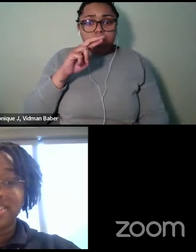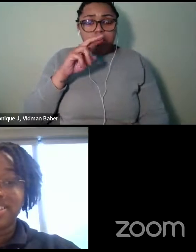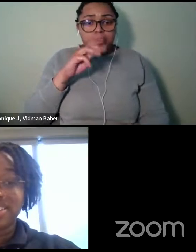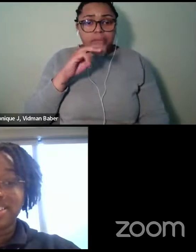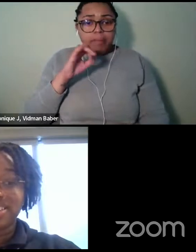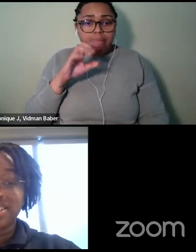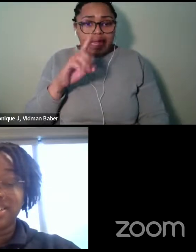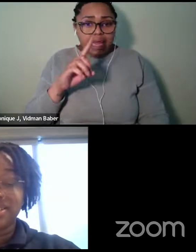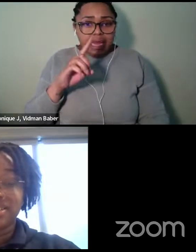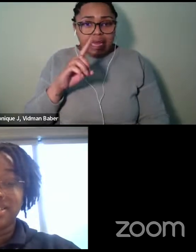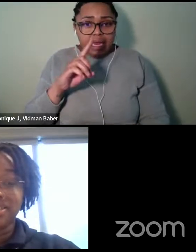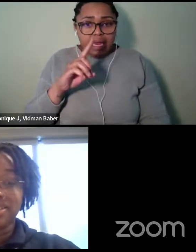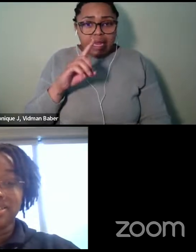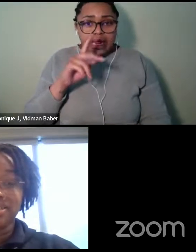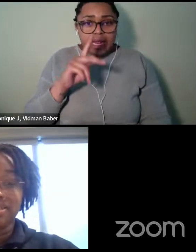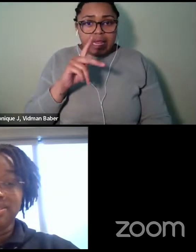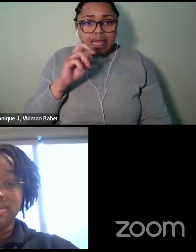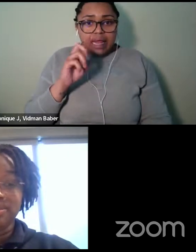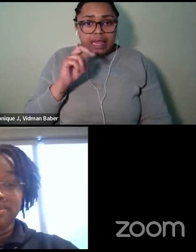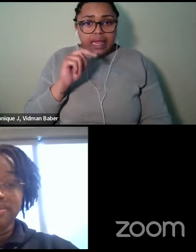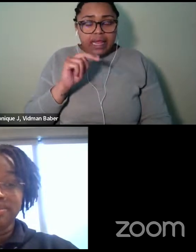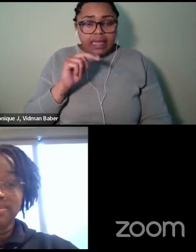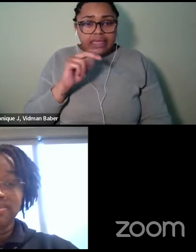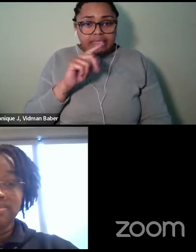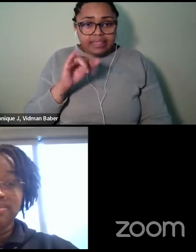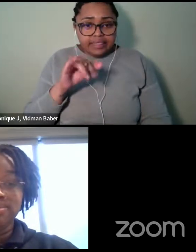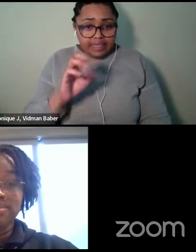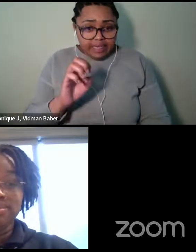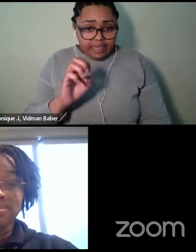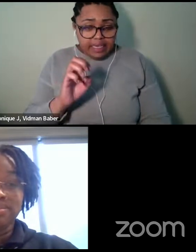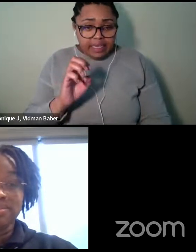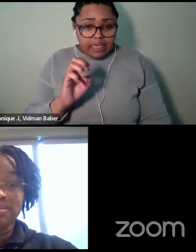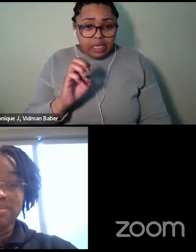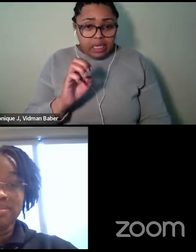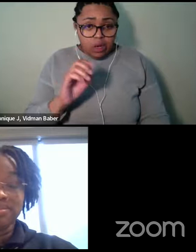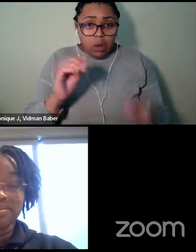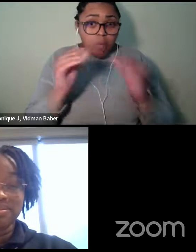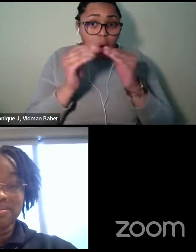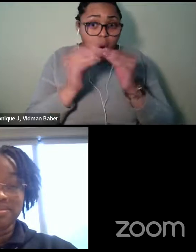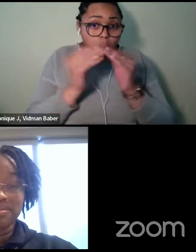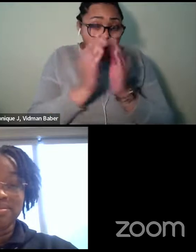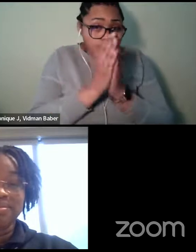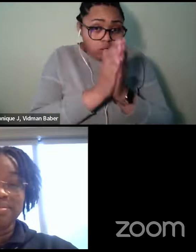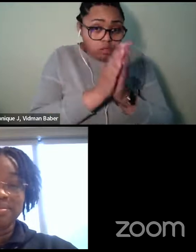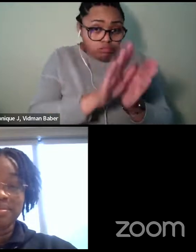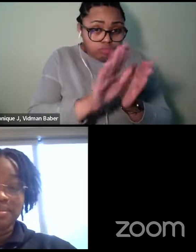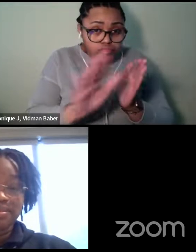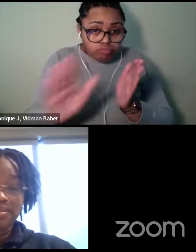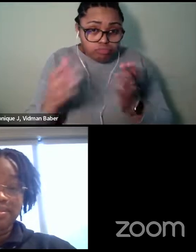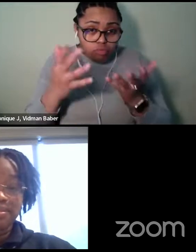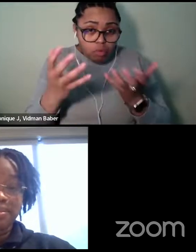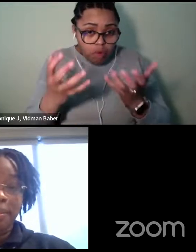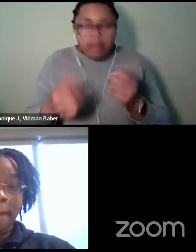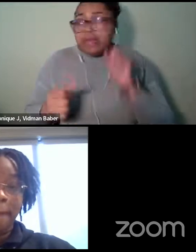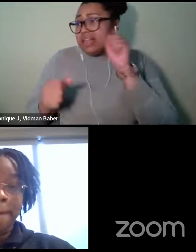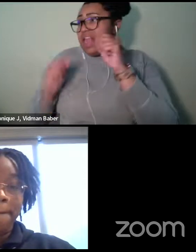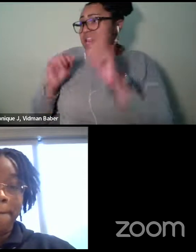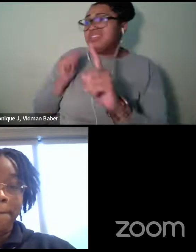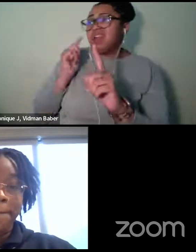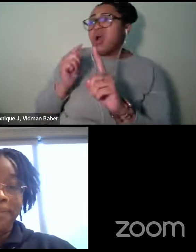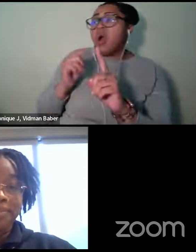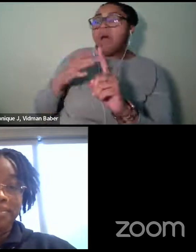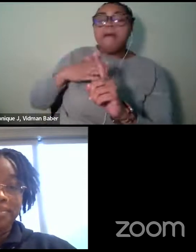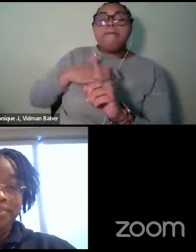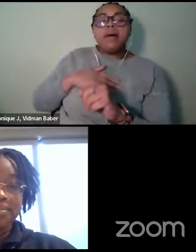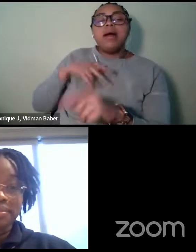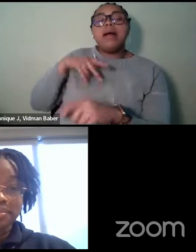original, uh, goal. And so, I mean, I've written the second one. Uh, my publisher wants to see if this